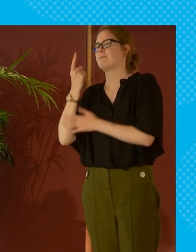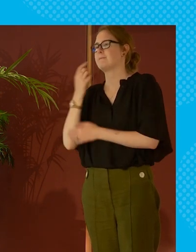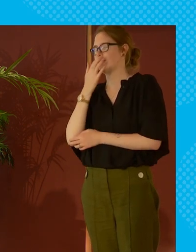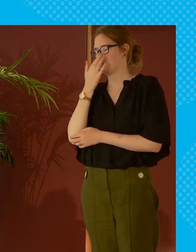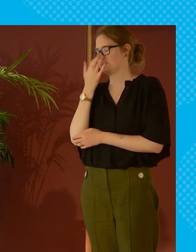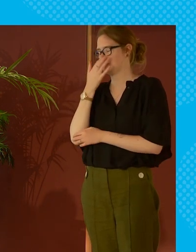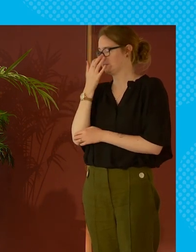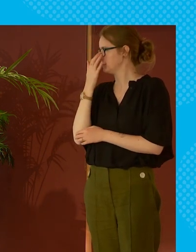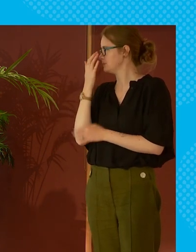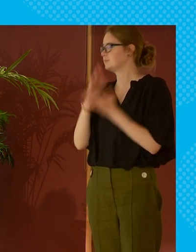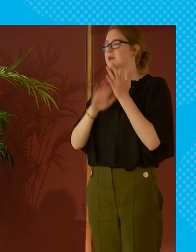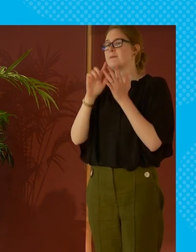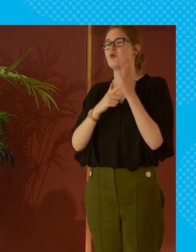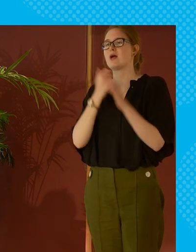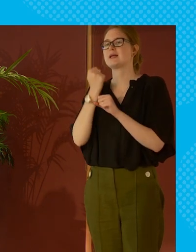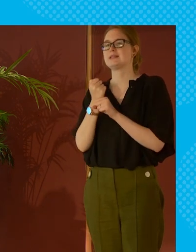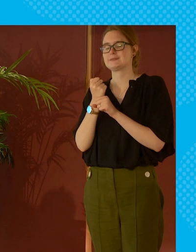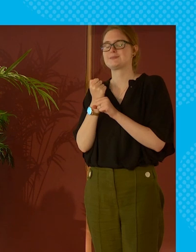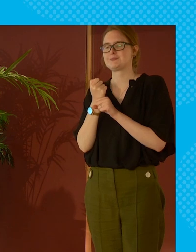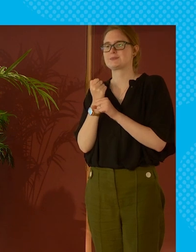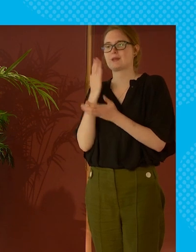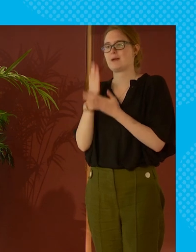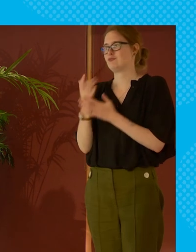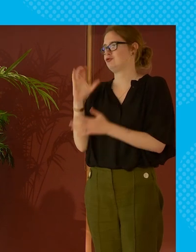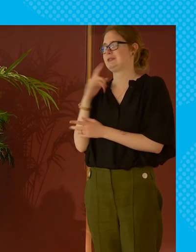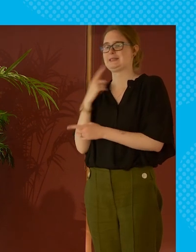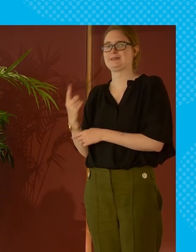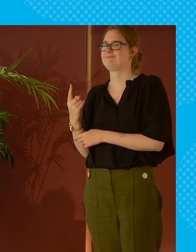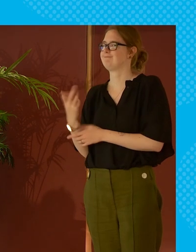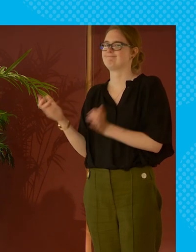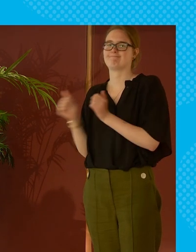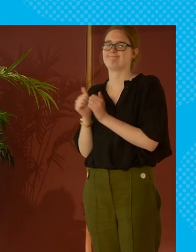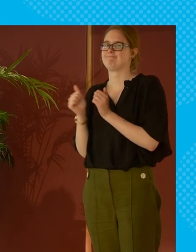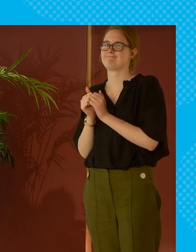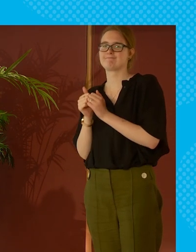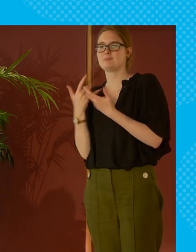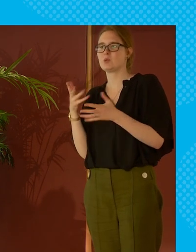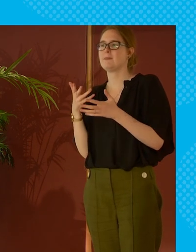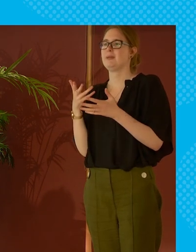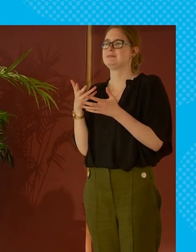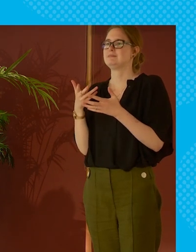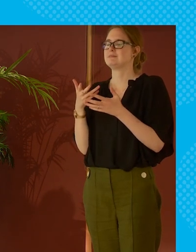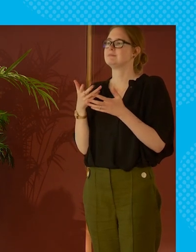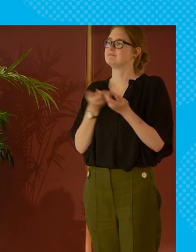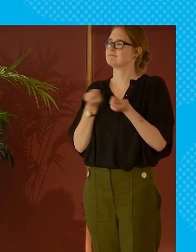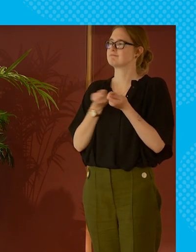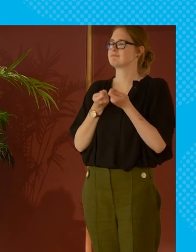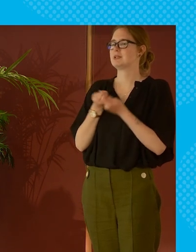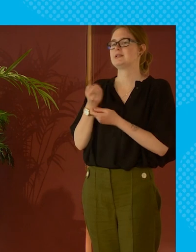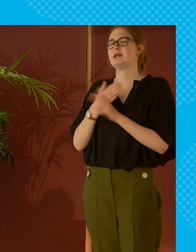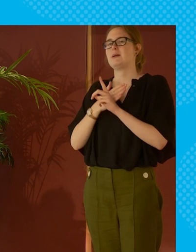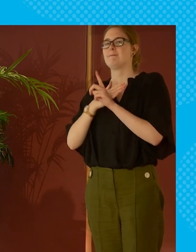thanks chris morig did you want to just absolutely what chris said is that it's we managed to half